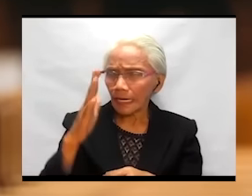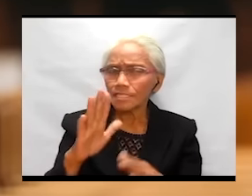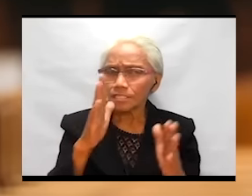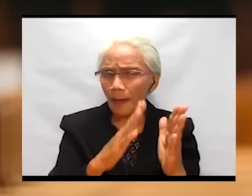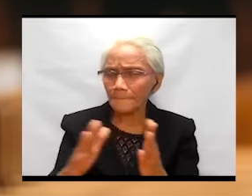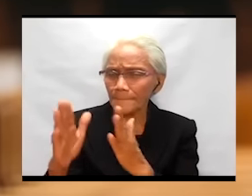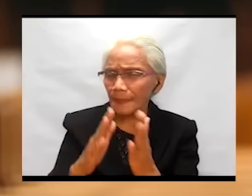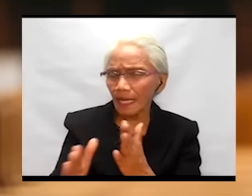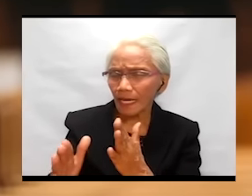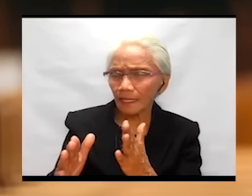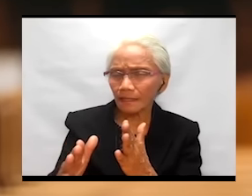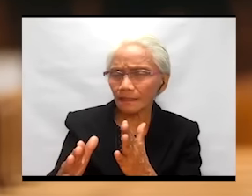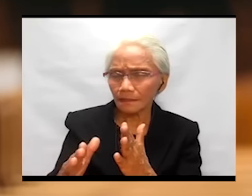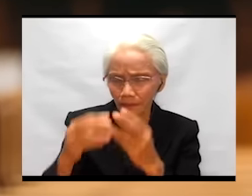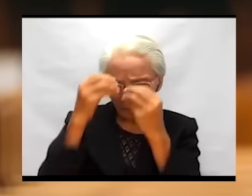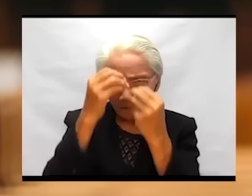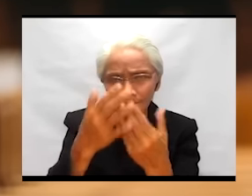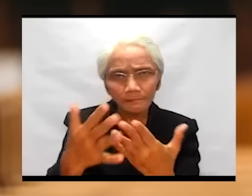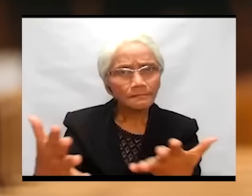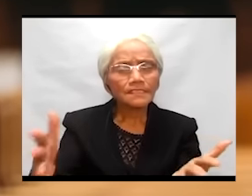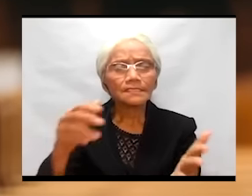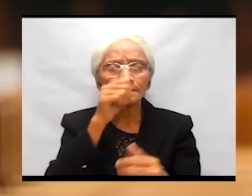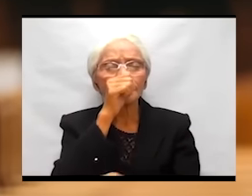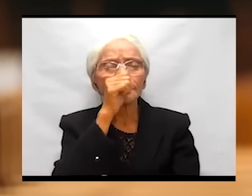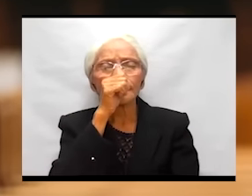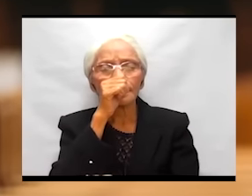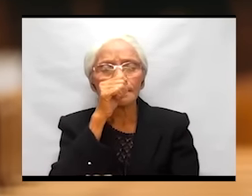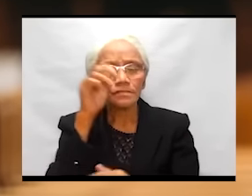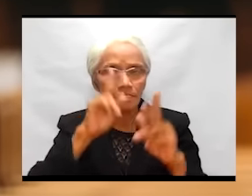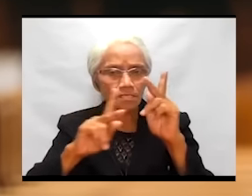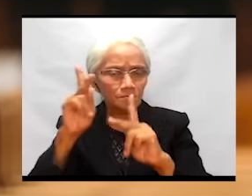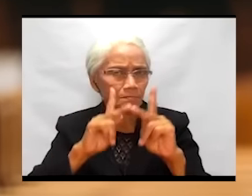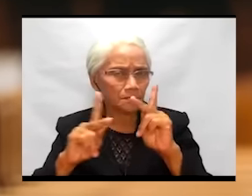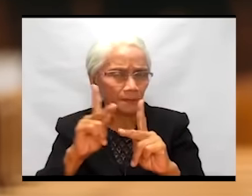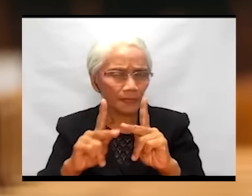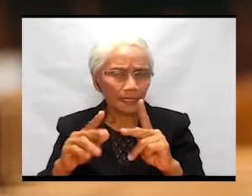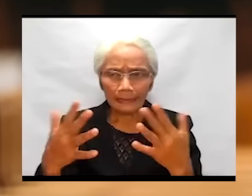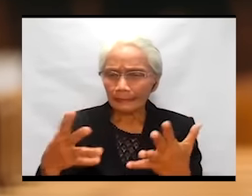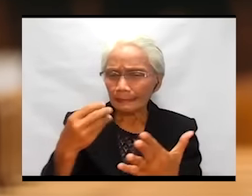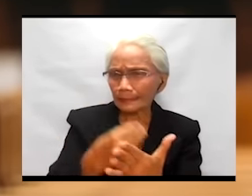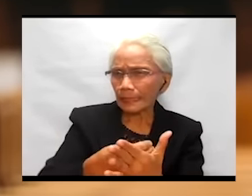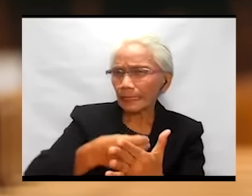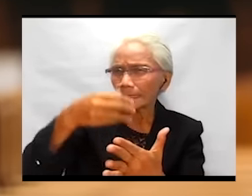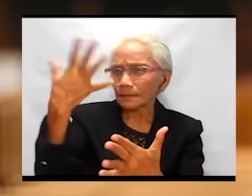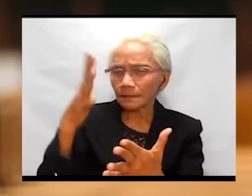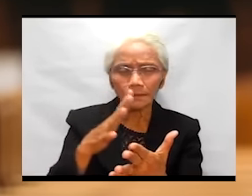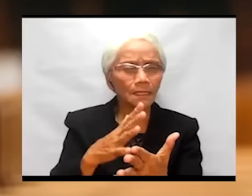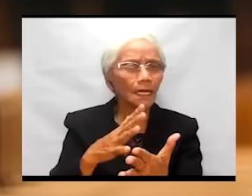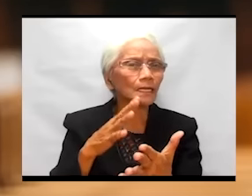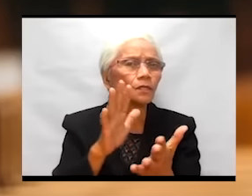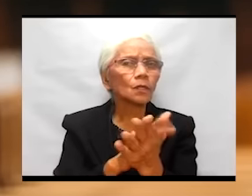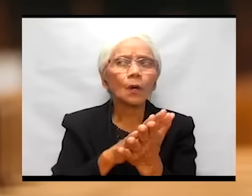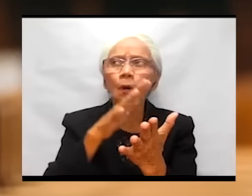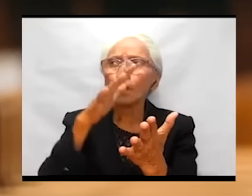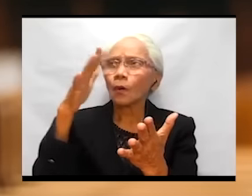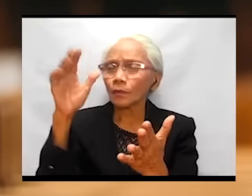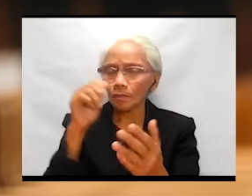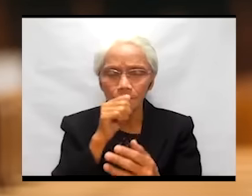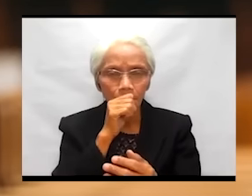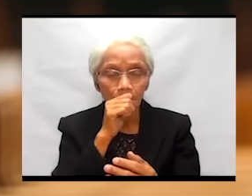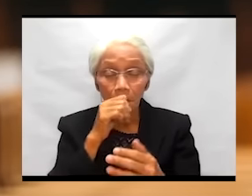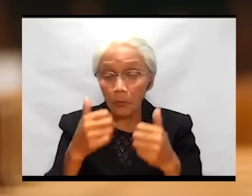is to make known His secret to His people, this rich and glorious secret